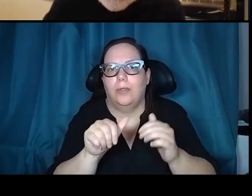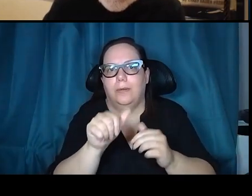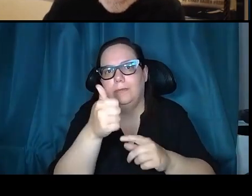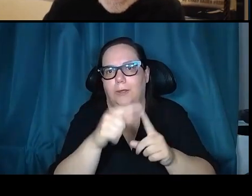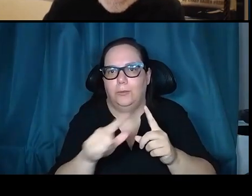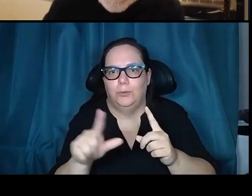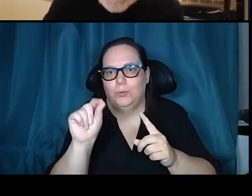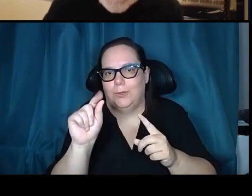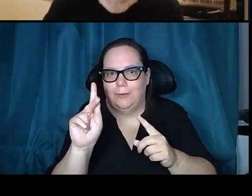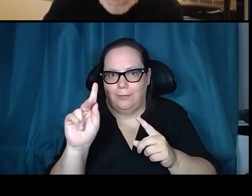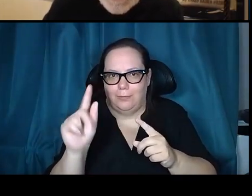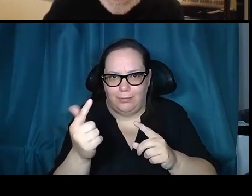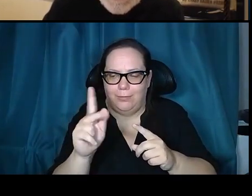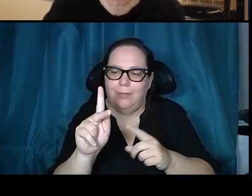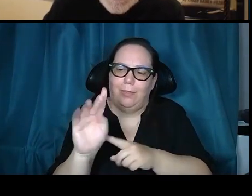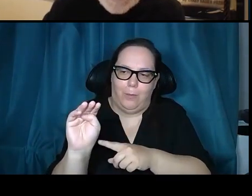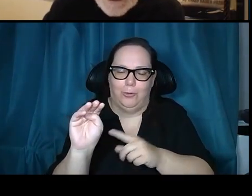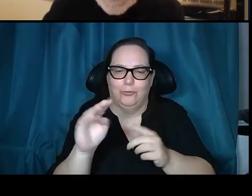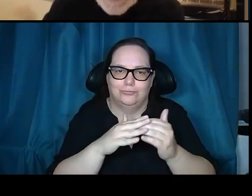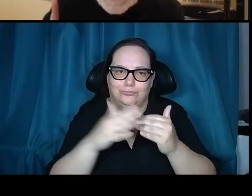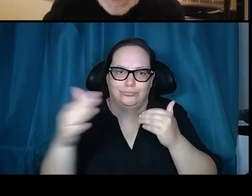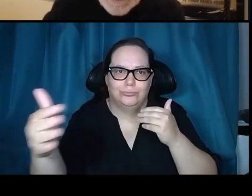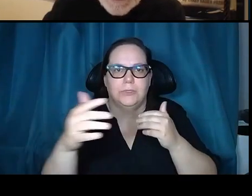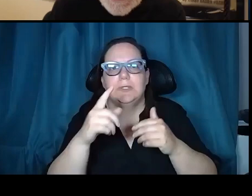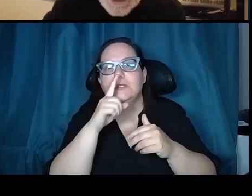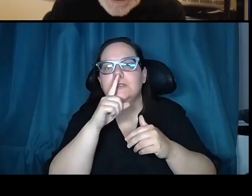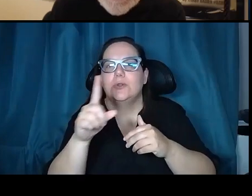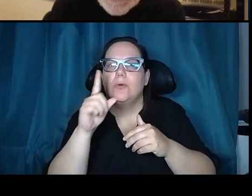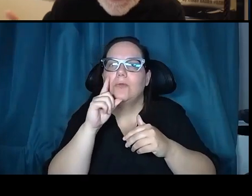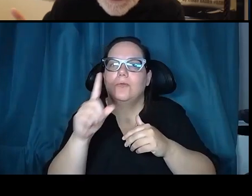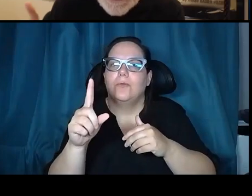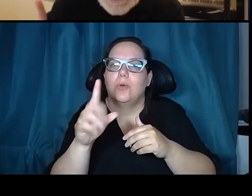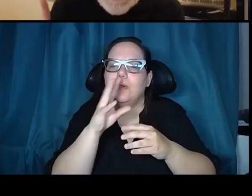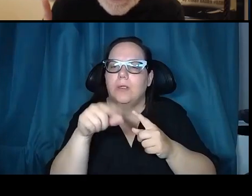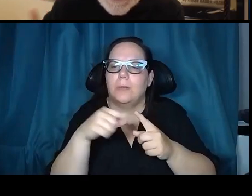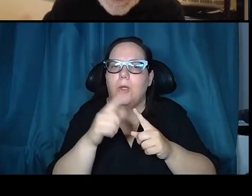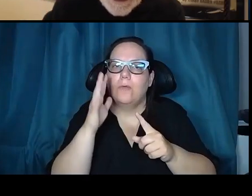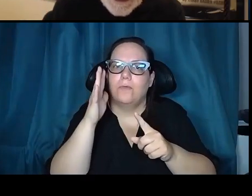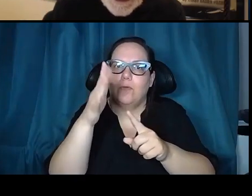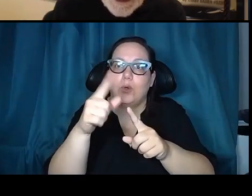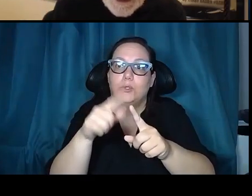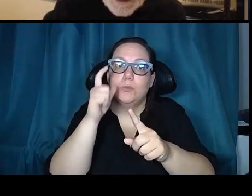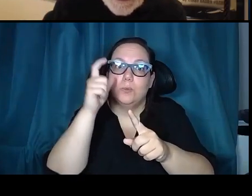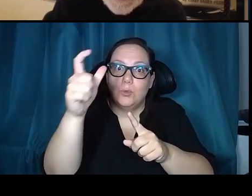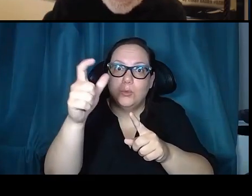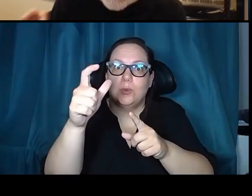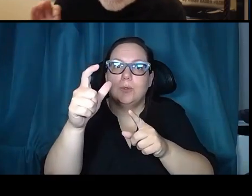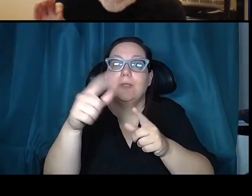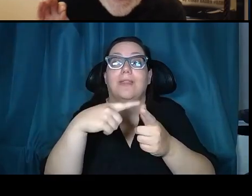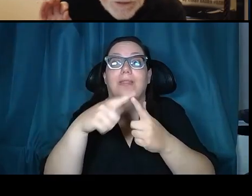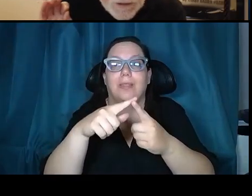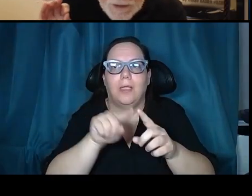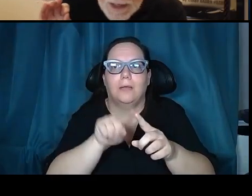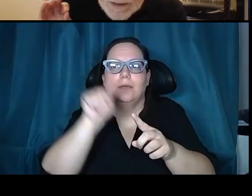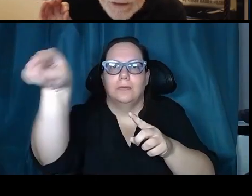prologue. Let's talk a little bit about forward to the moon and on to Mars. Clearly, as I mentioned, scientific synergism is the key.